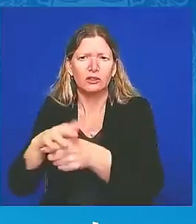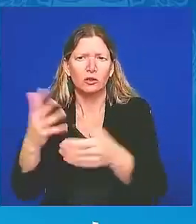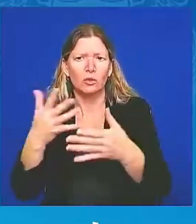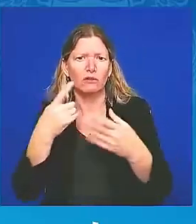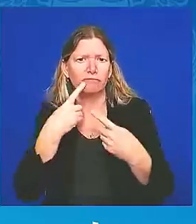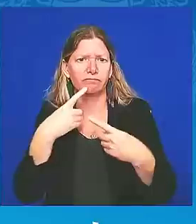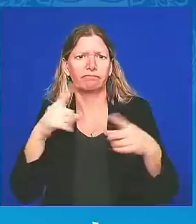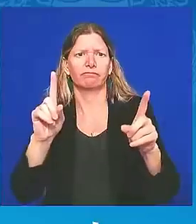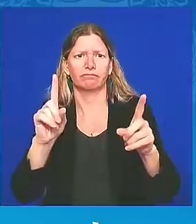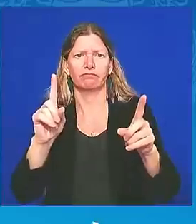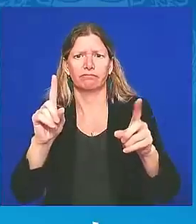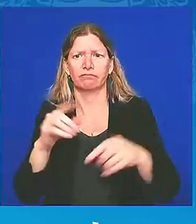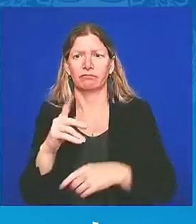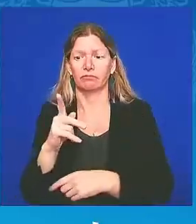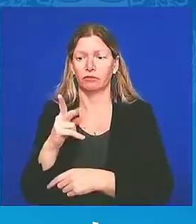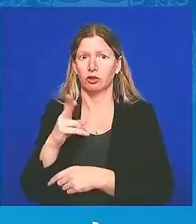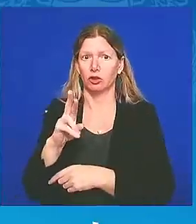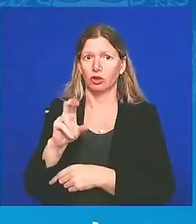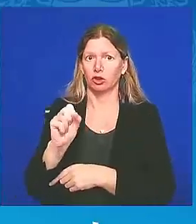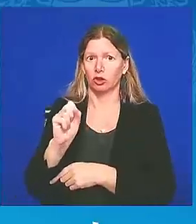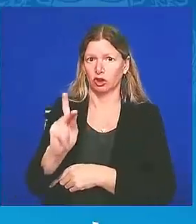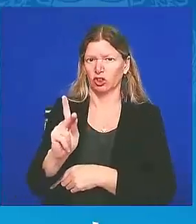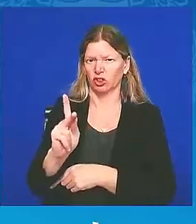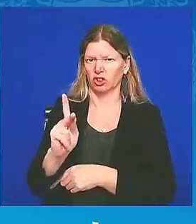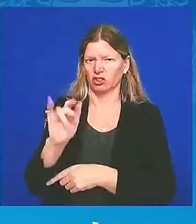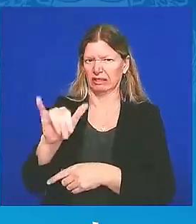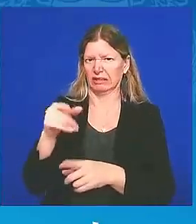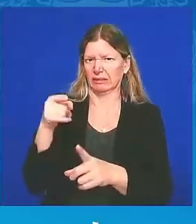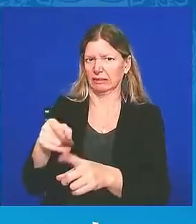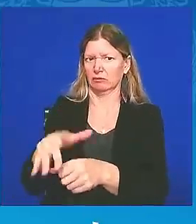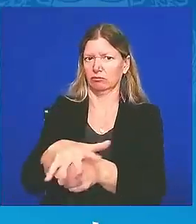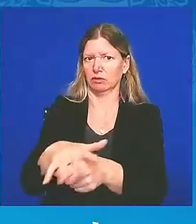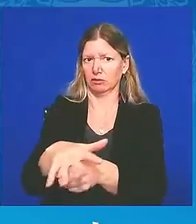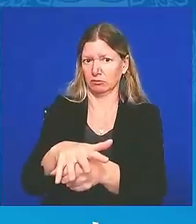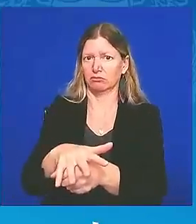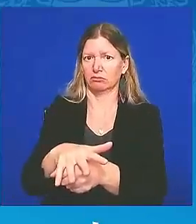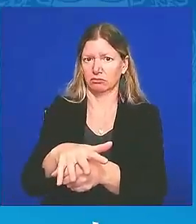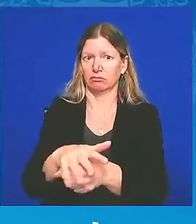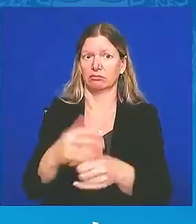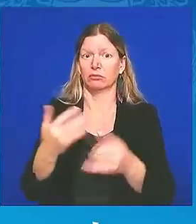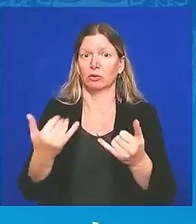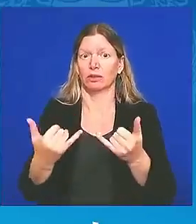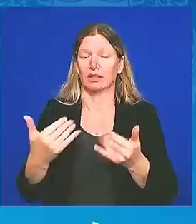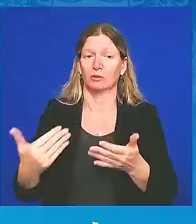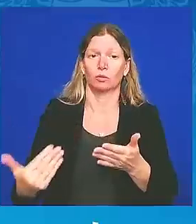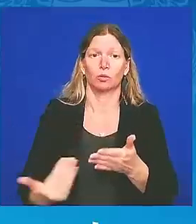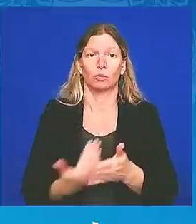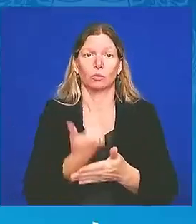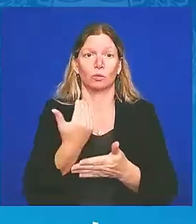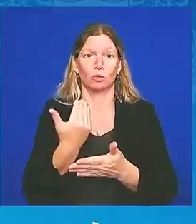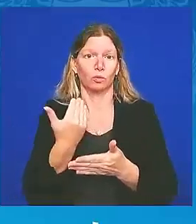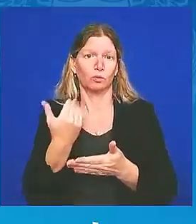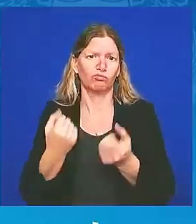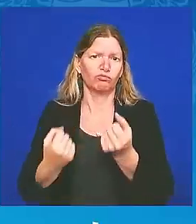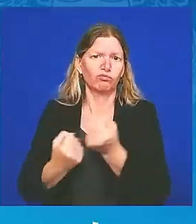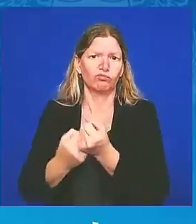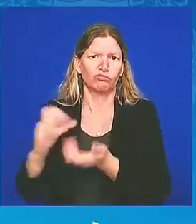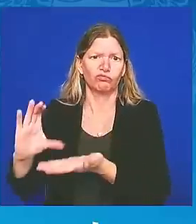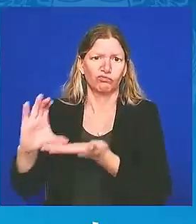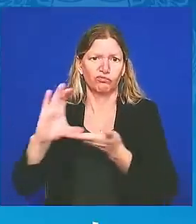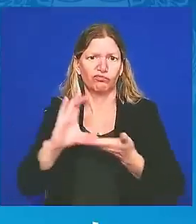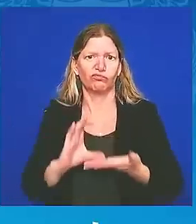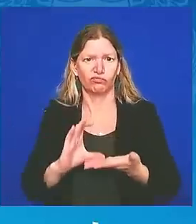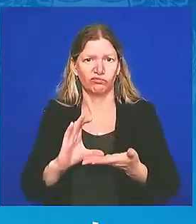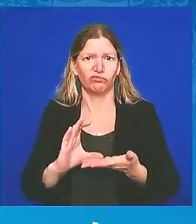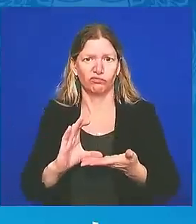Today, we have a new strong support package, as you said, and we have common view on the things that need to be